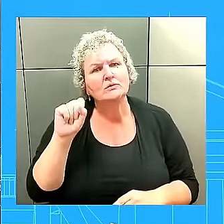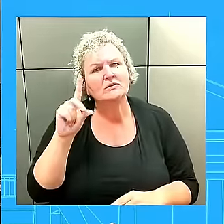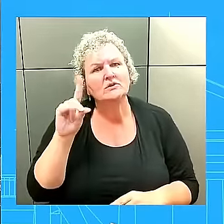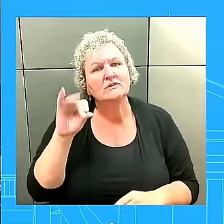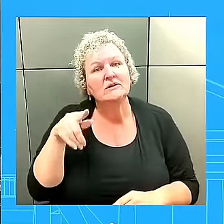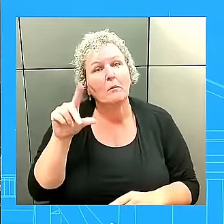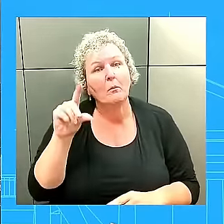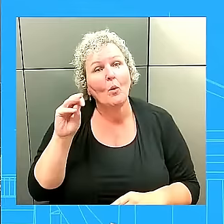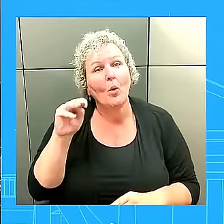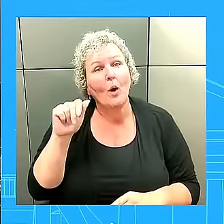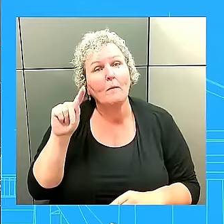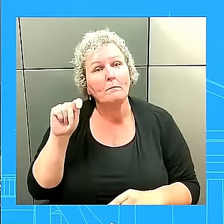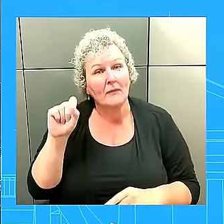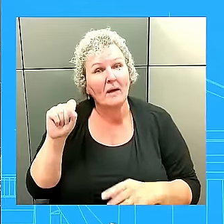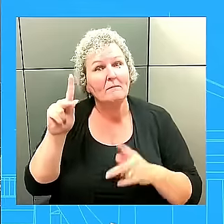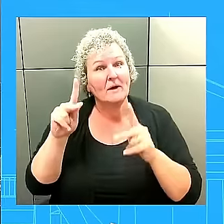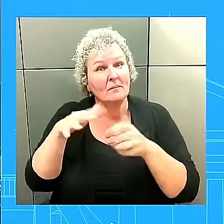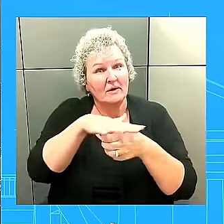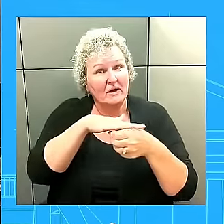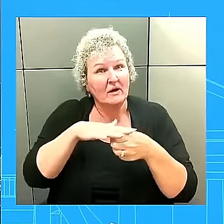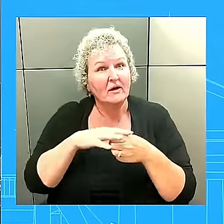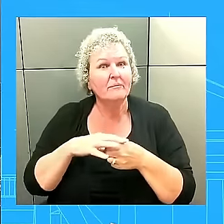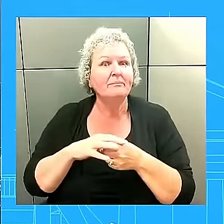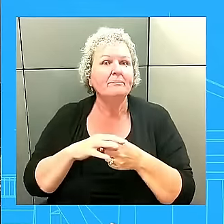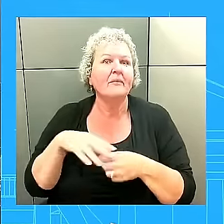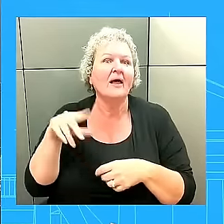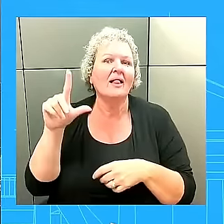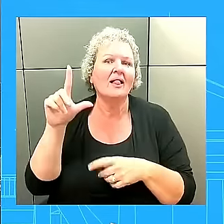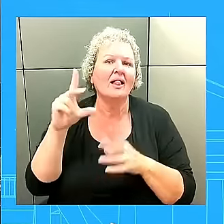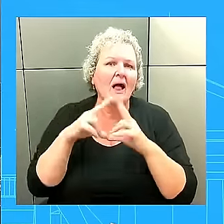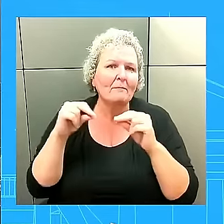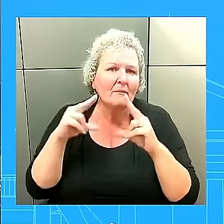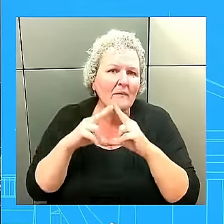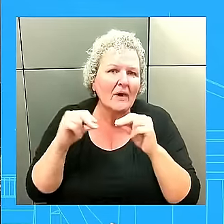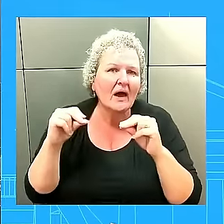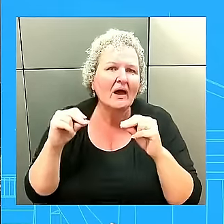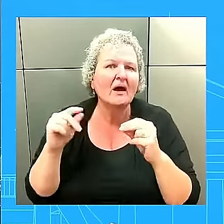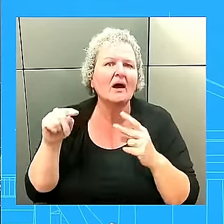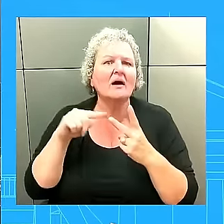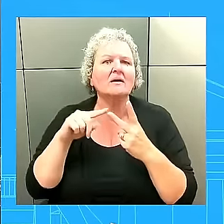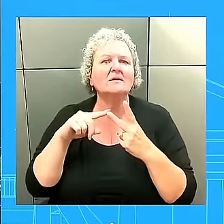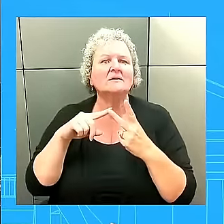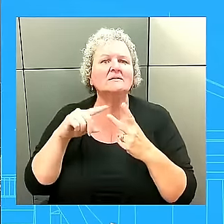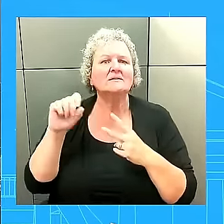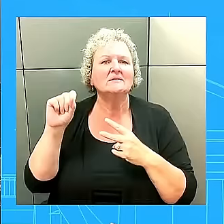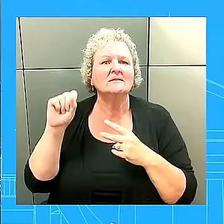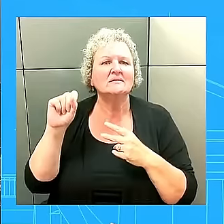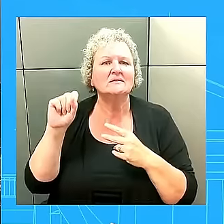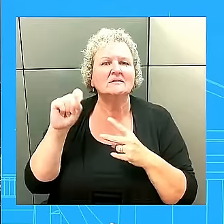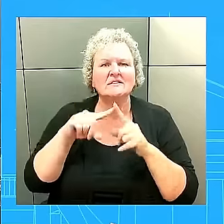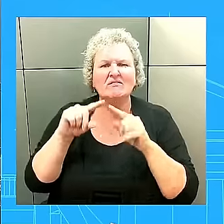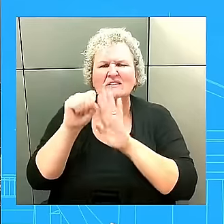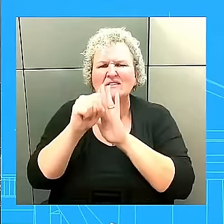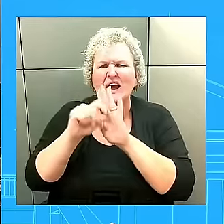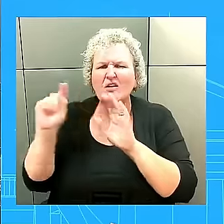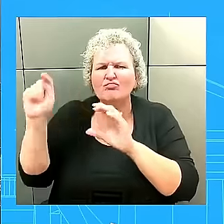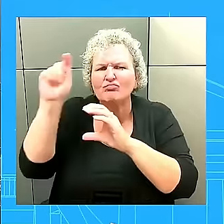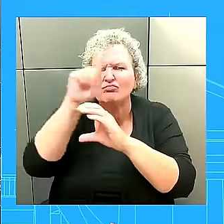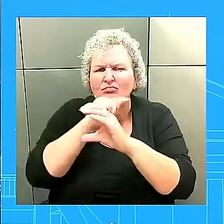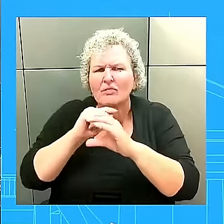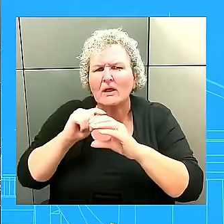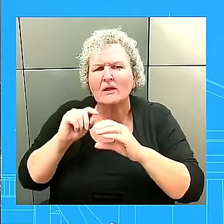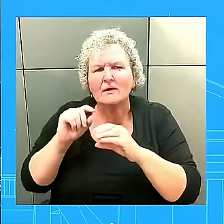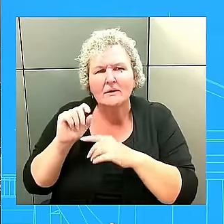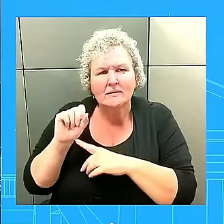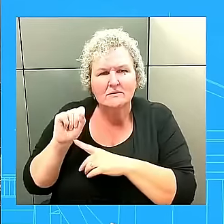Arabia now before Israel, do you believe there is a chance now for the ceasefire to be back on the table? And do you